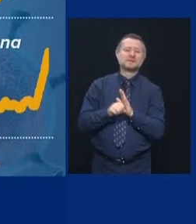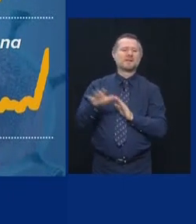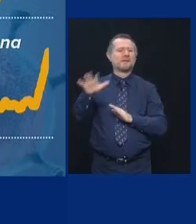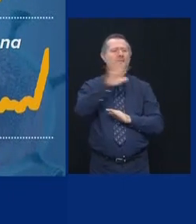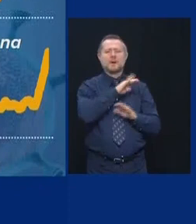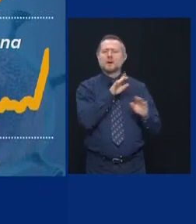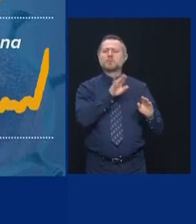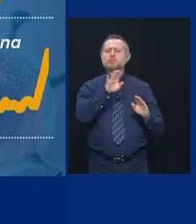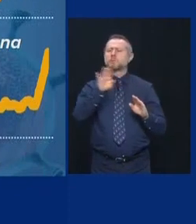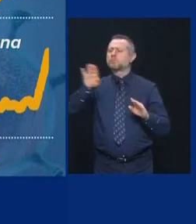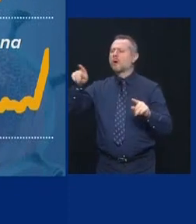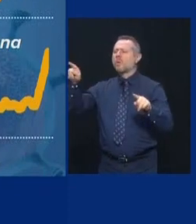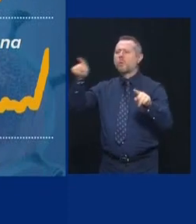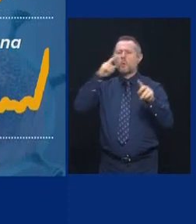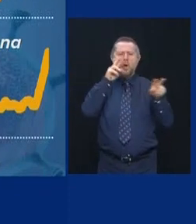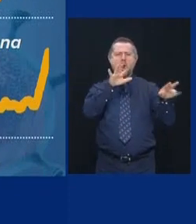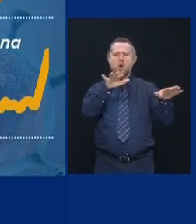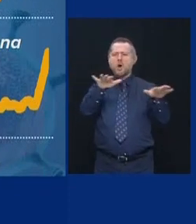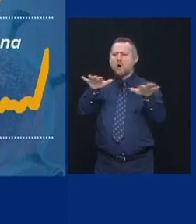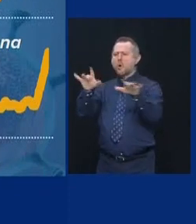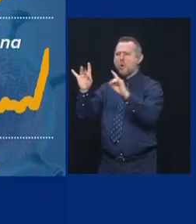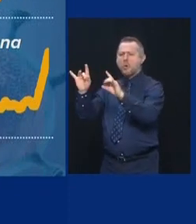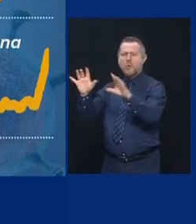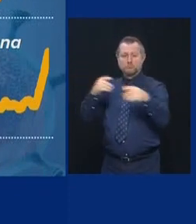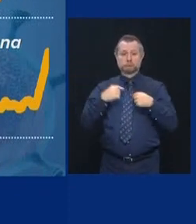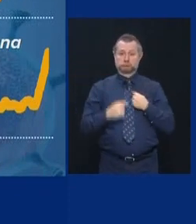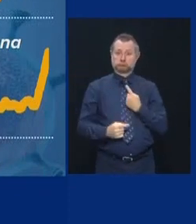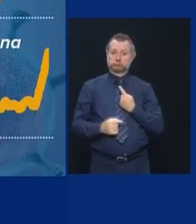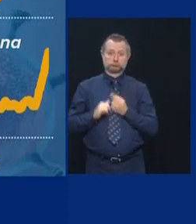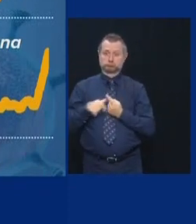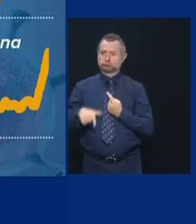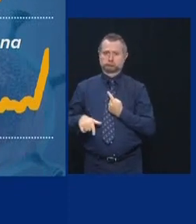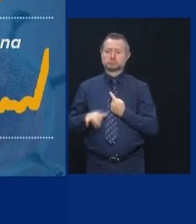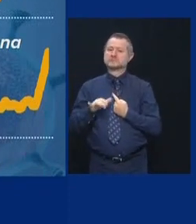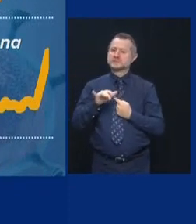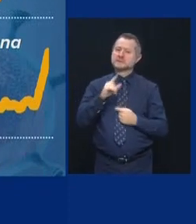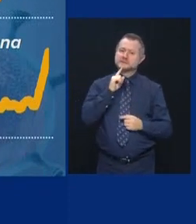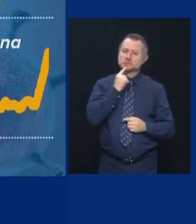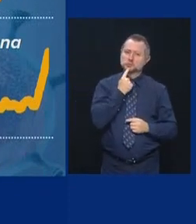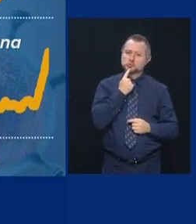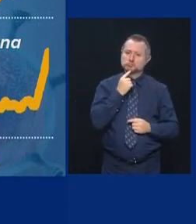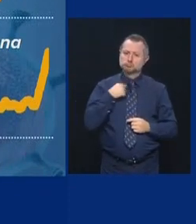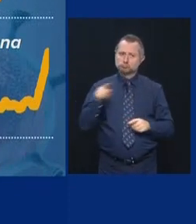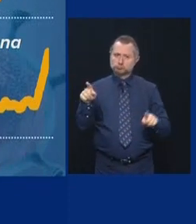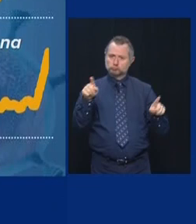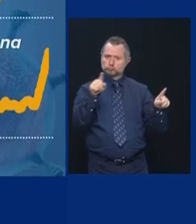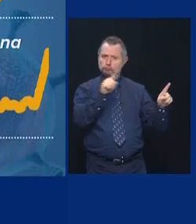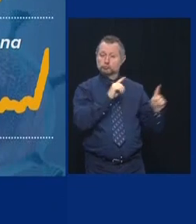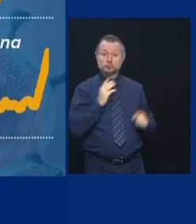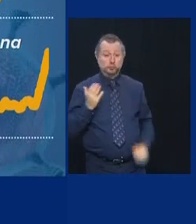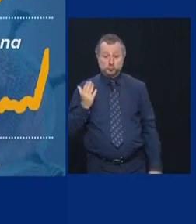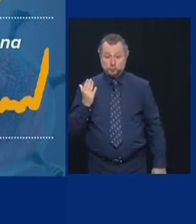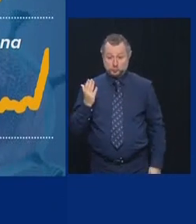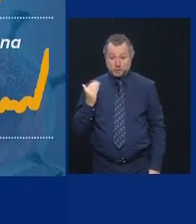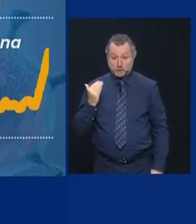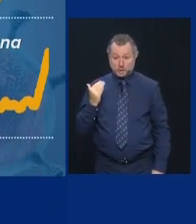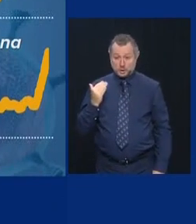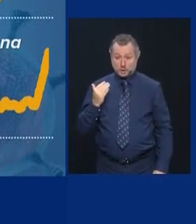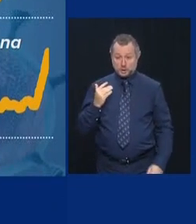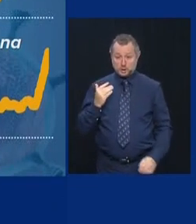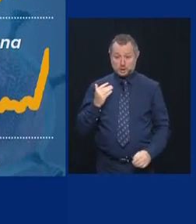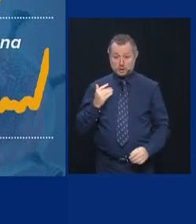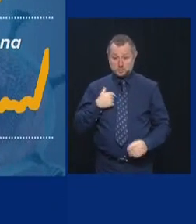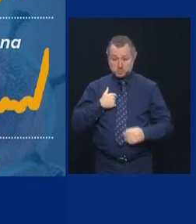and of itself is a complicating factor. Because New York State is not hermetically sealed. We put a quarantine